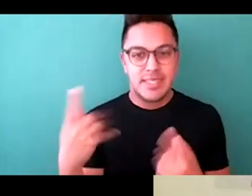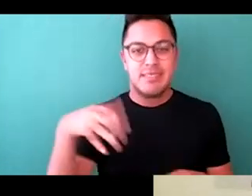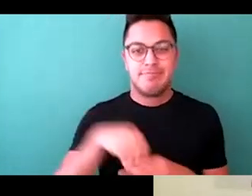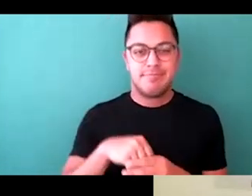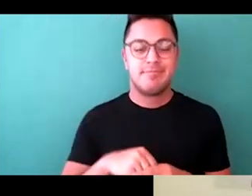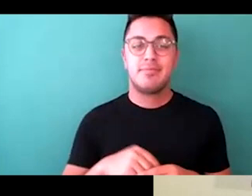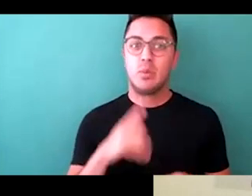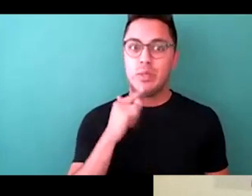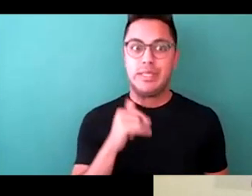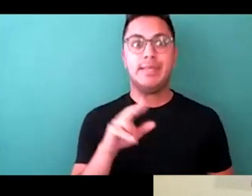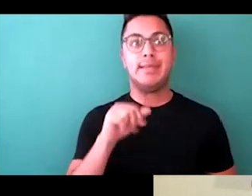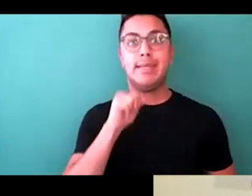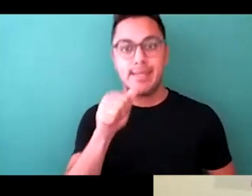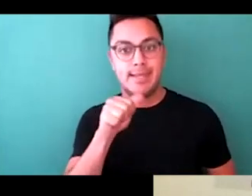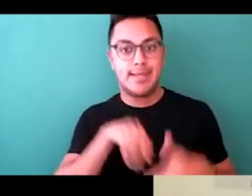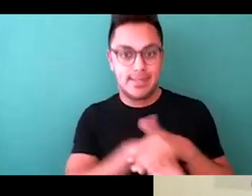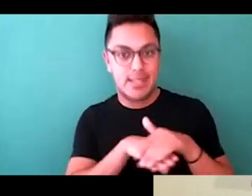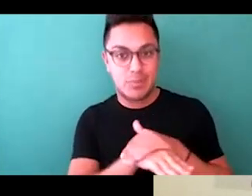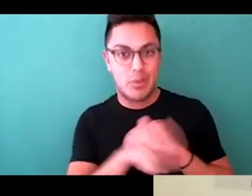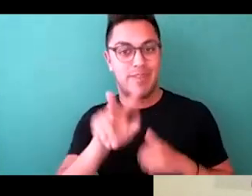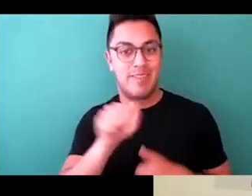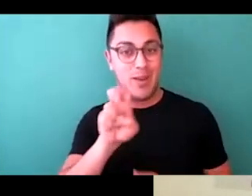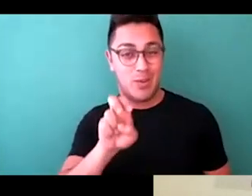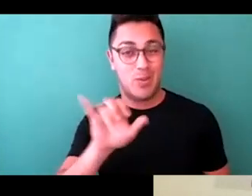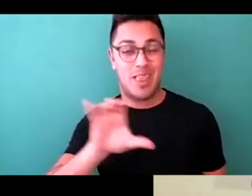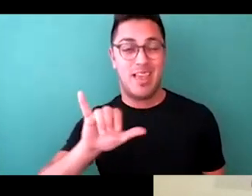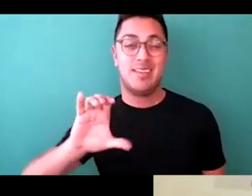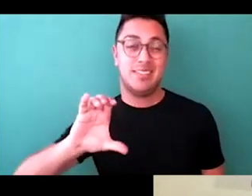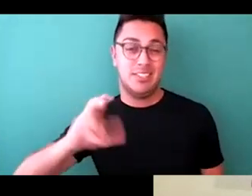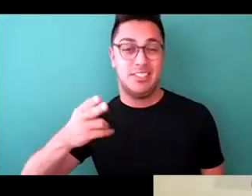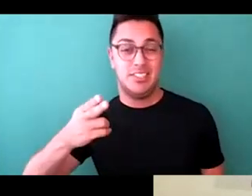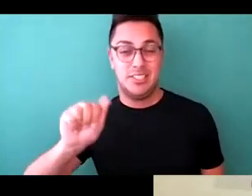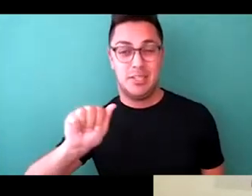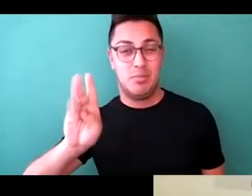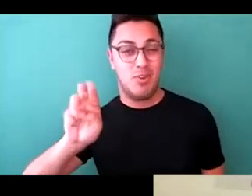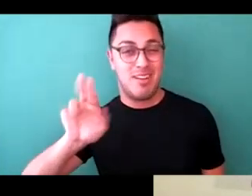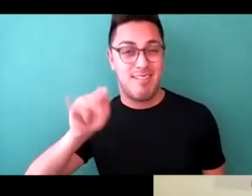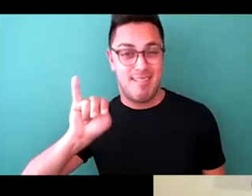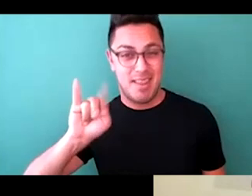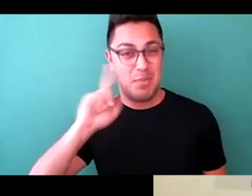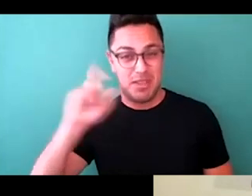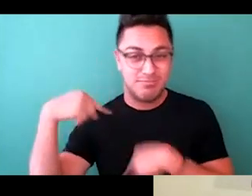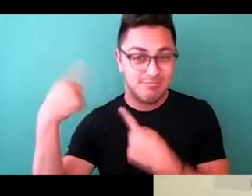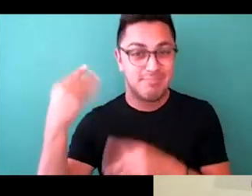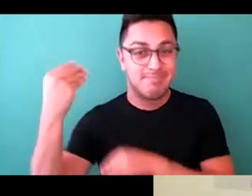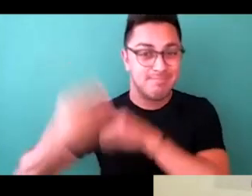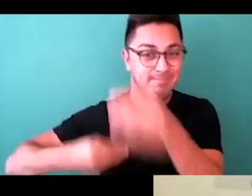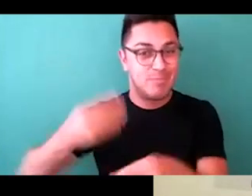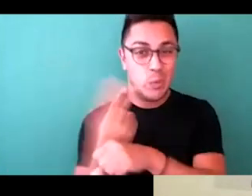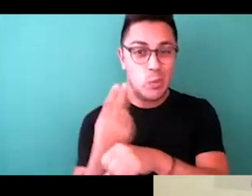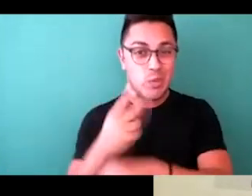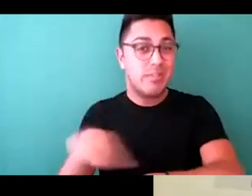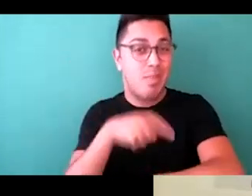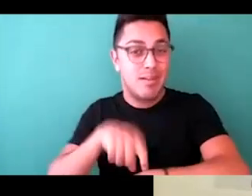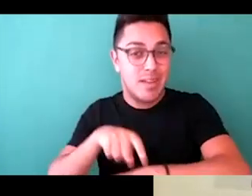inaccessible venues like Cipriani, just because it's a grandfathered in. We love Cipriani. But